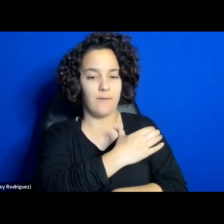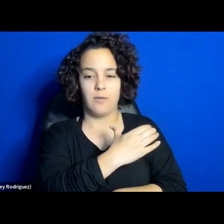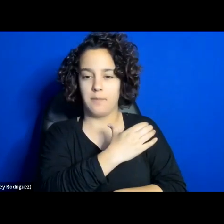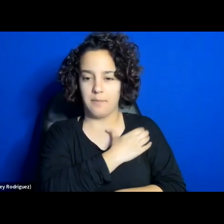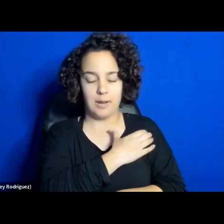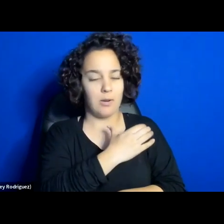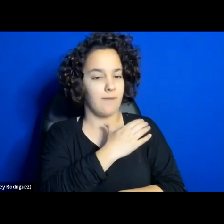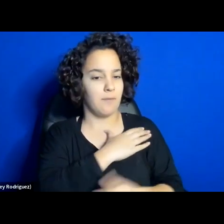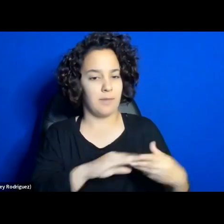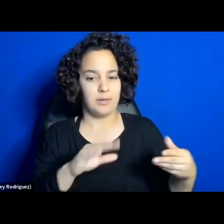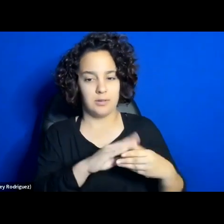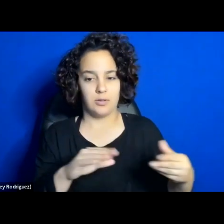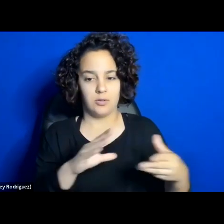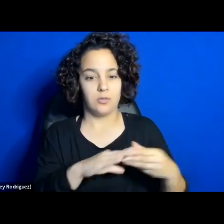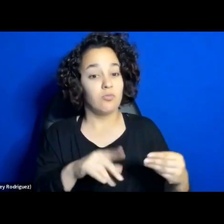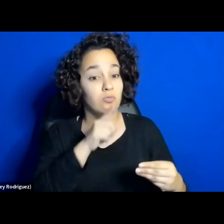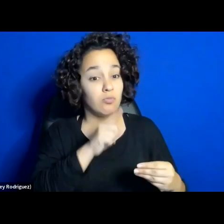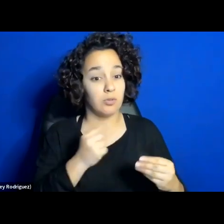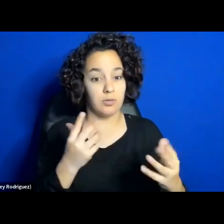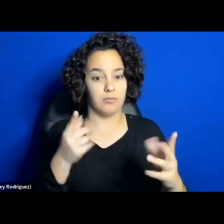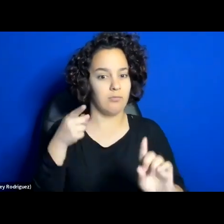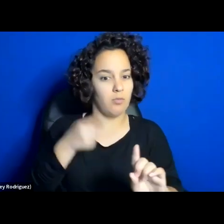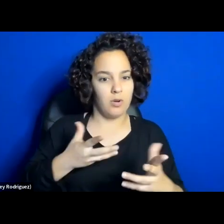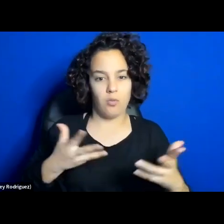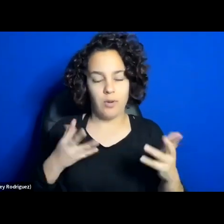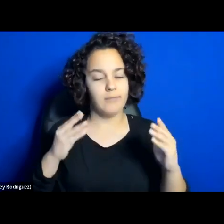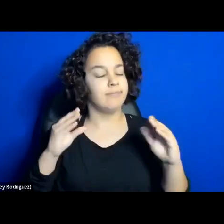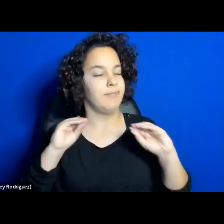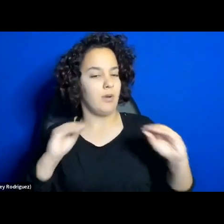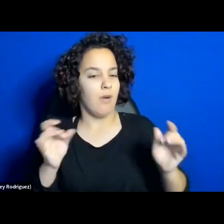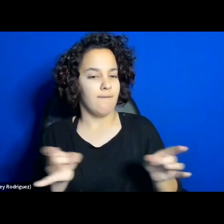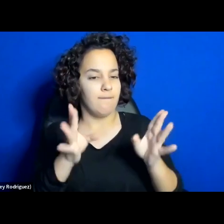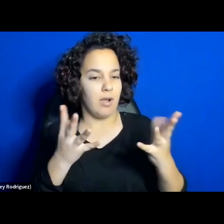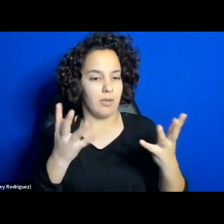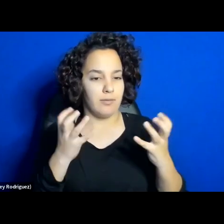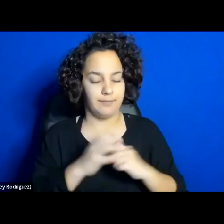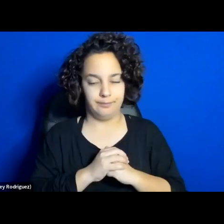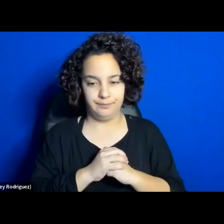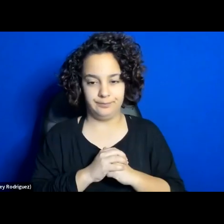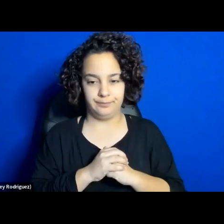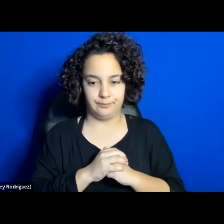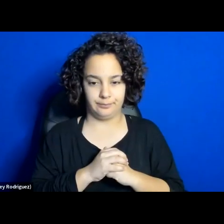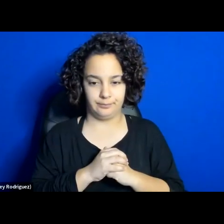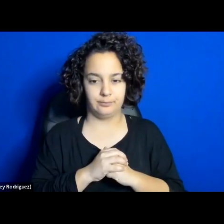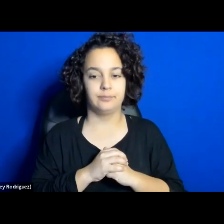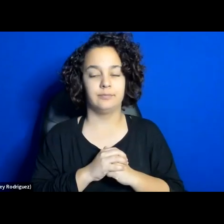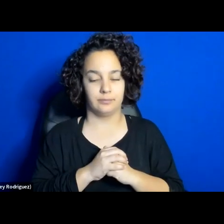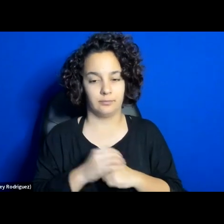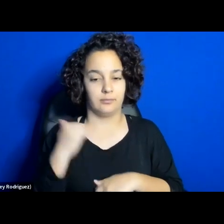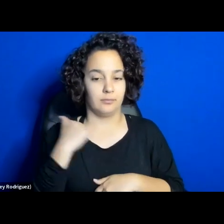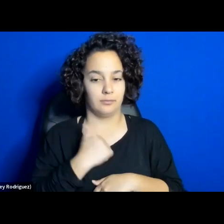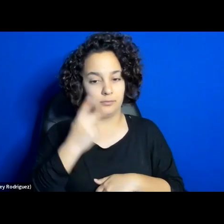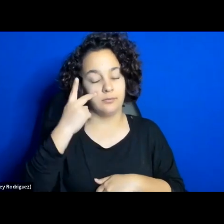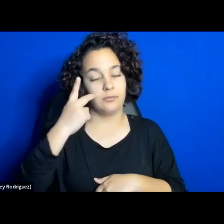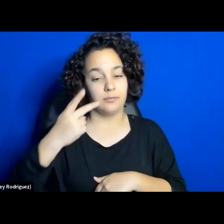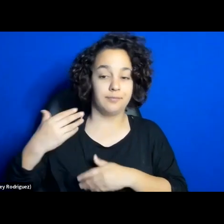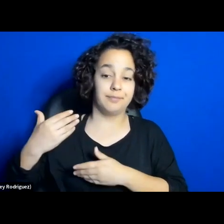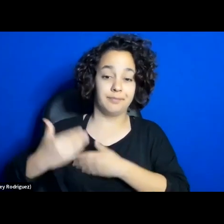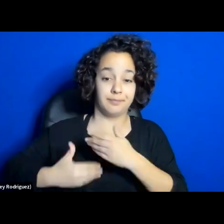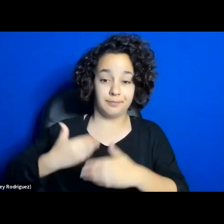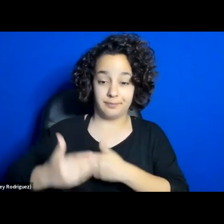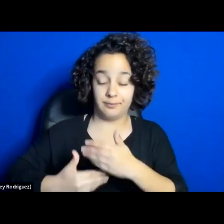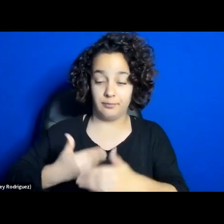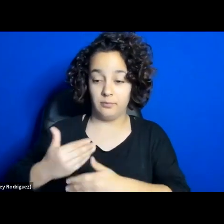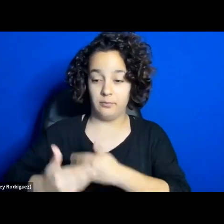Both theater and protest, despite their limits, generate nonviolent processes of envisioning alternative